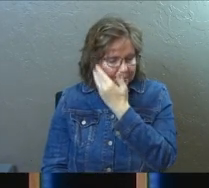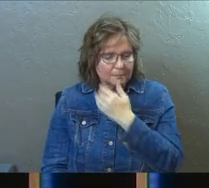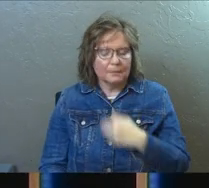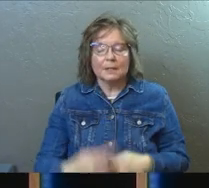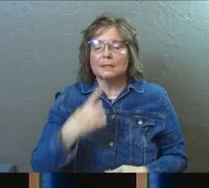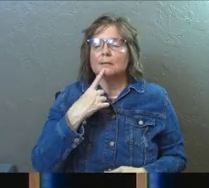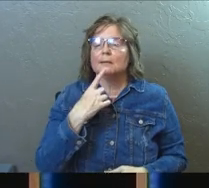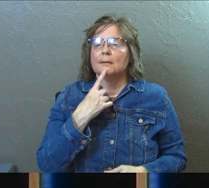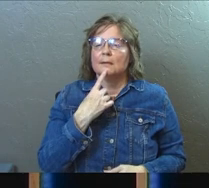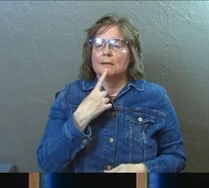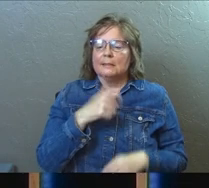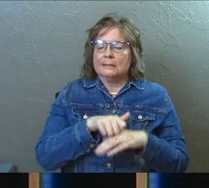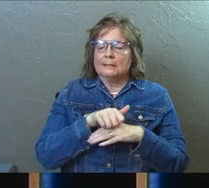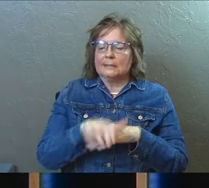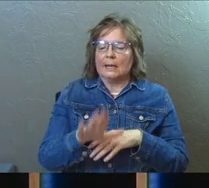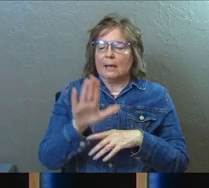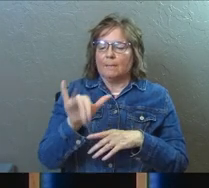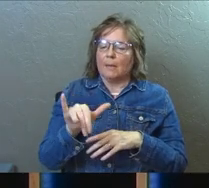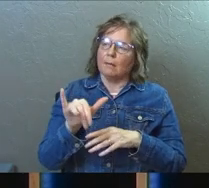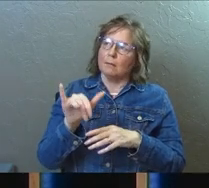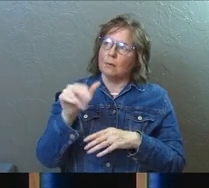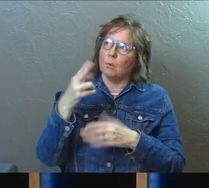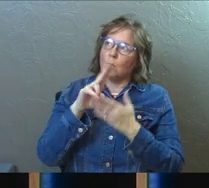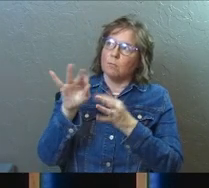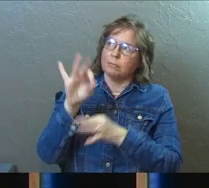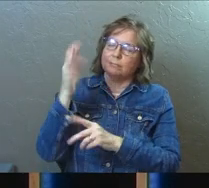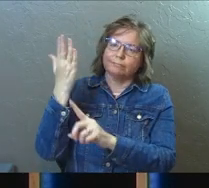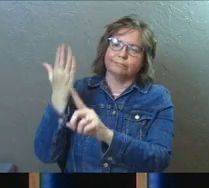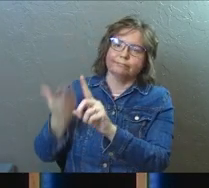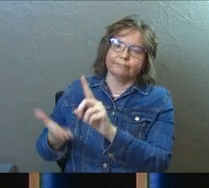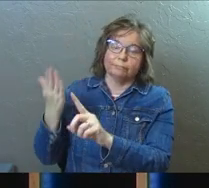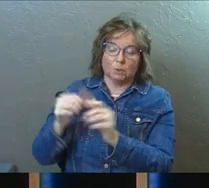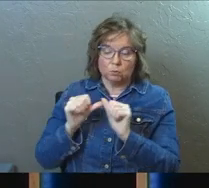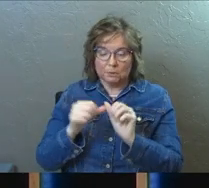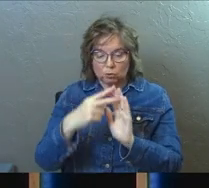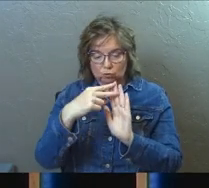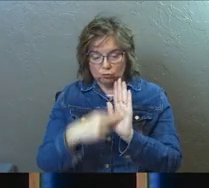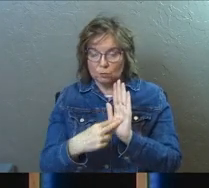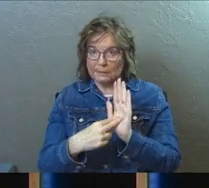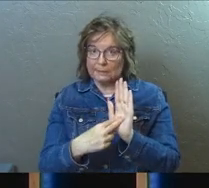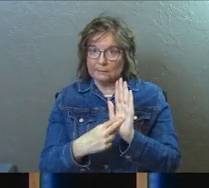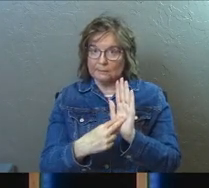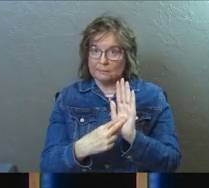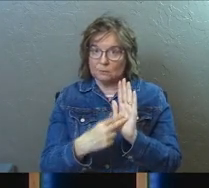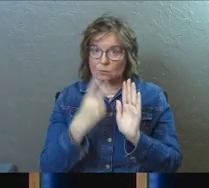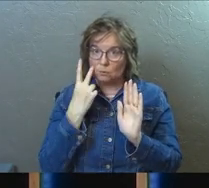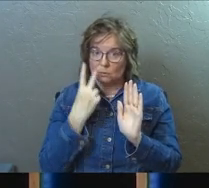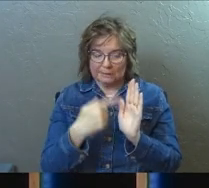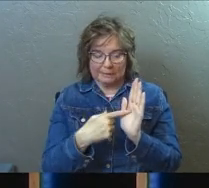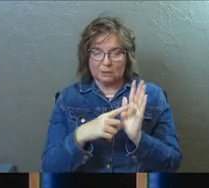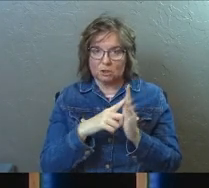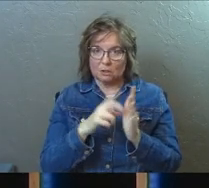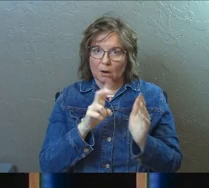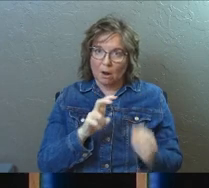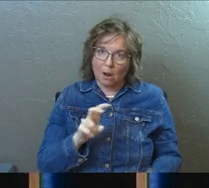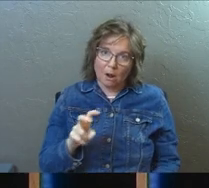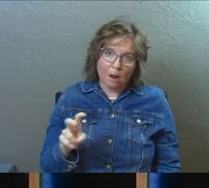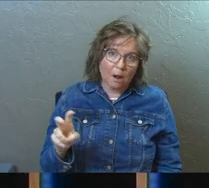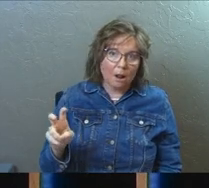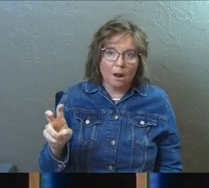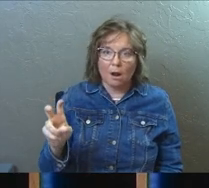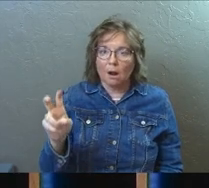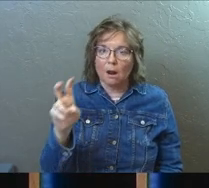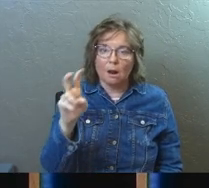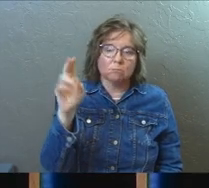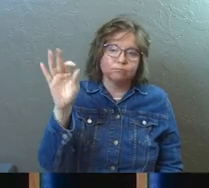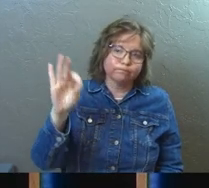It says that they were sent out by the Holy Spirit, and as you continue to read the rest of this chapter, you're just going to see that they start traveling around,